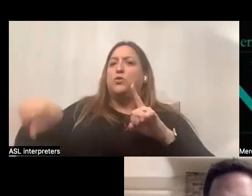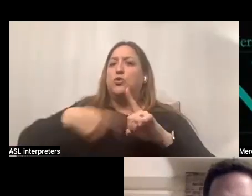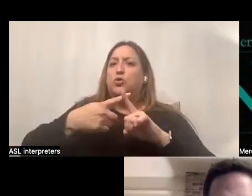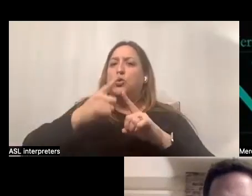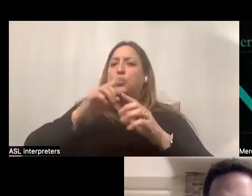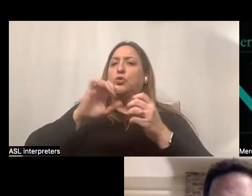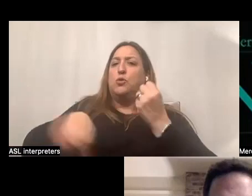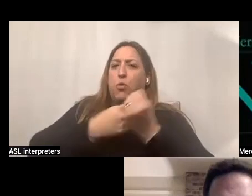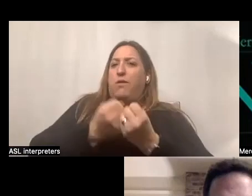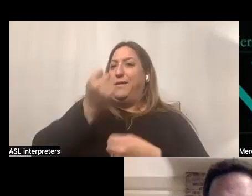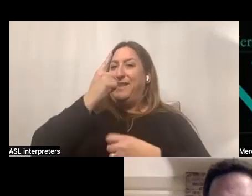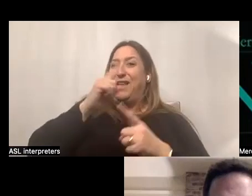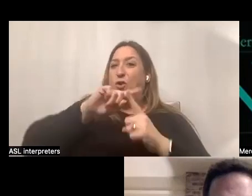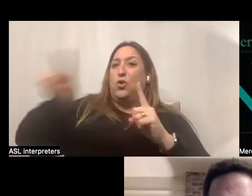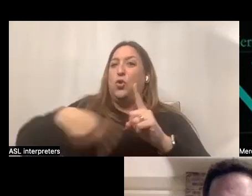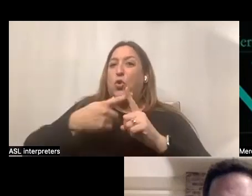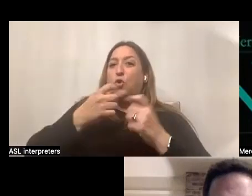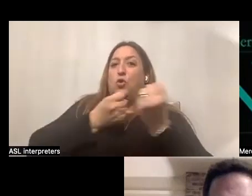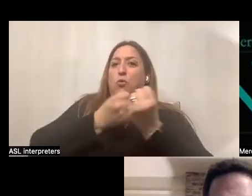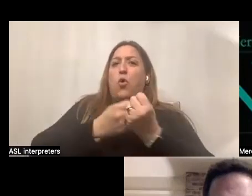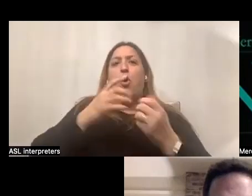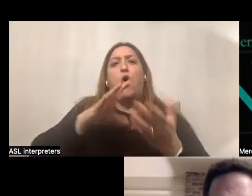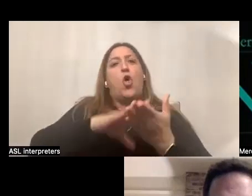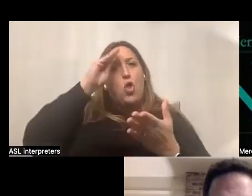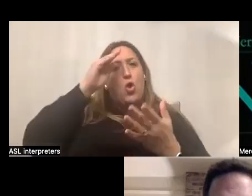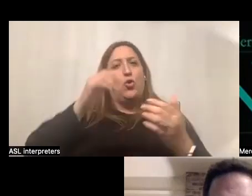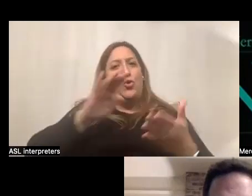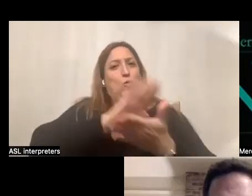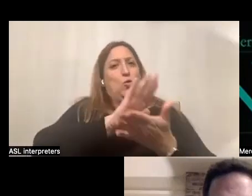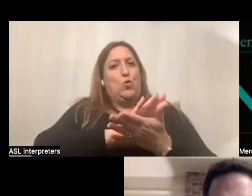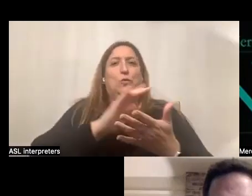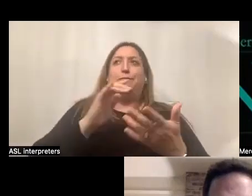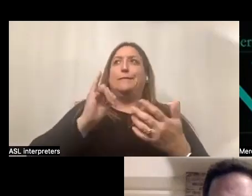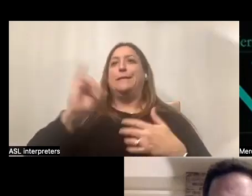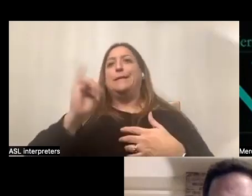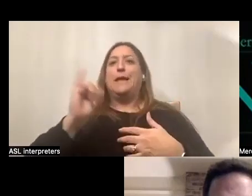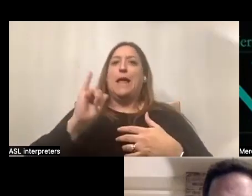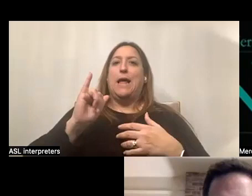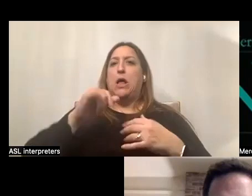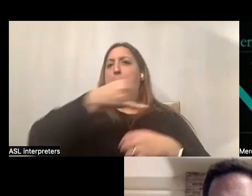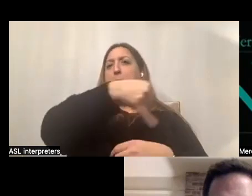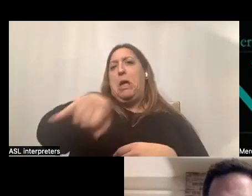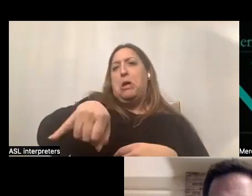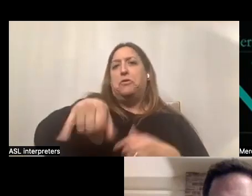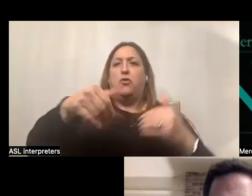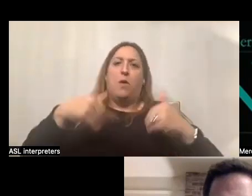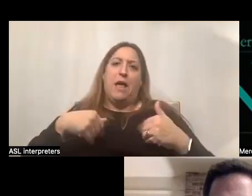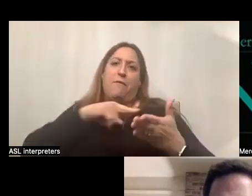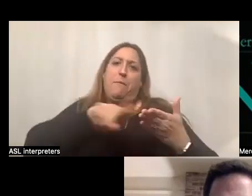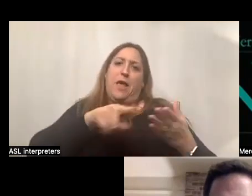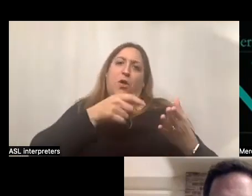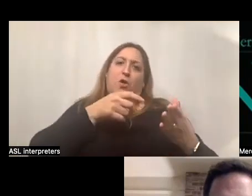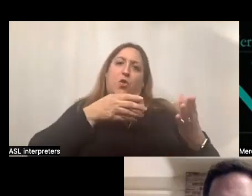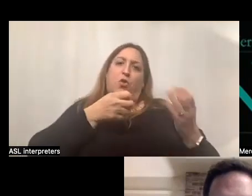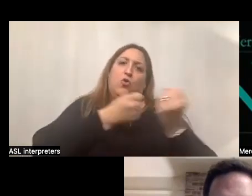about the circle of support that some people learn about in school where you have kind of this, it's about boundaries and you have like the paid supports out here and then